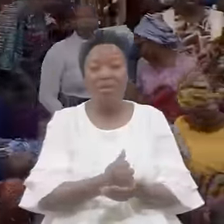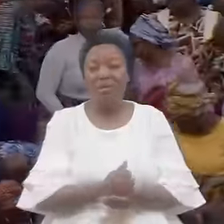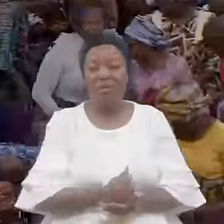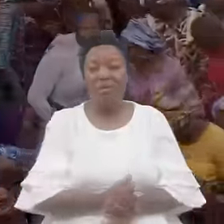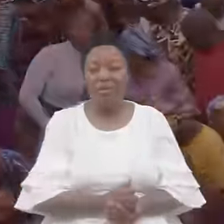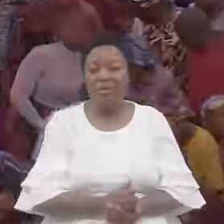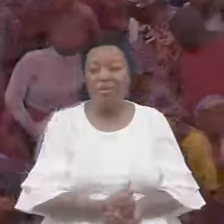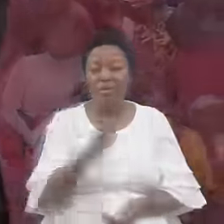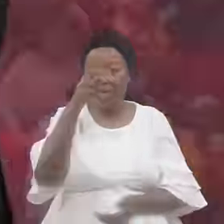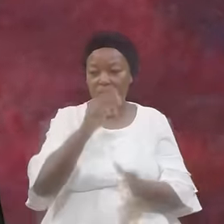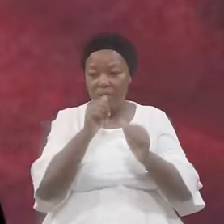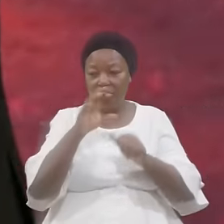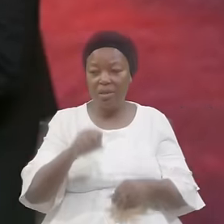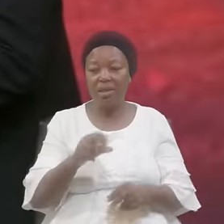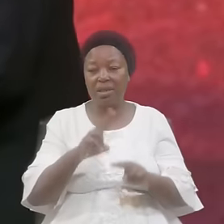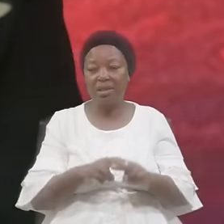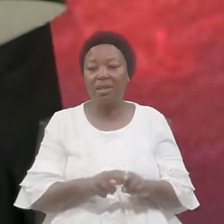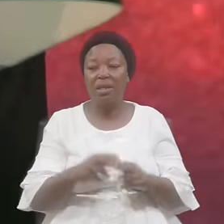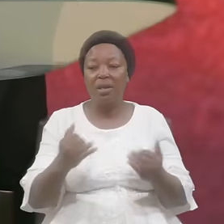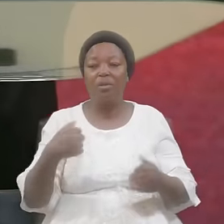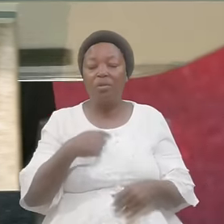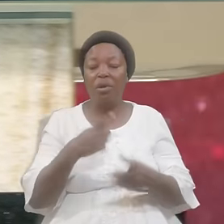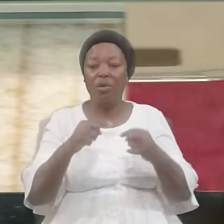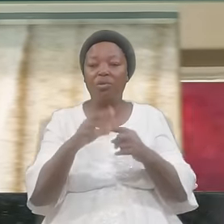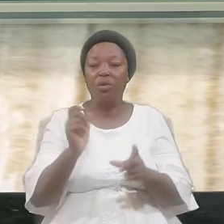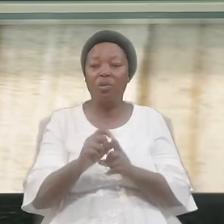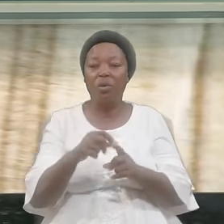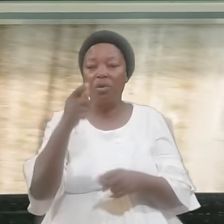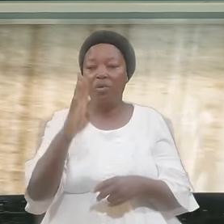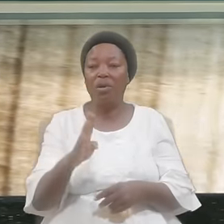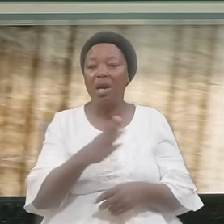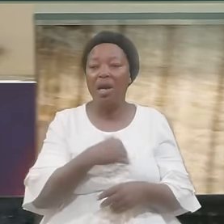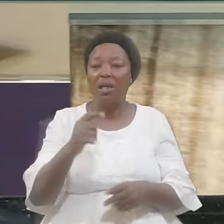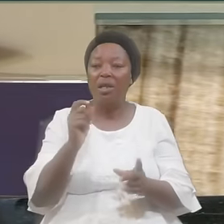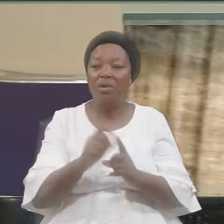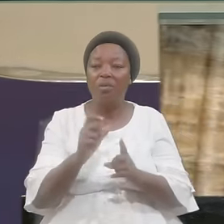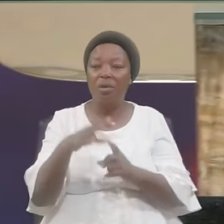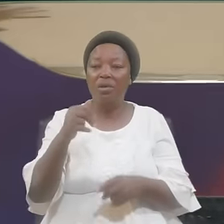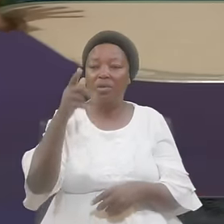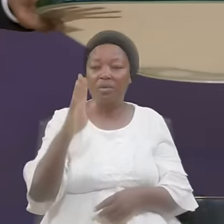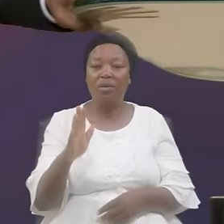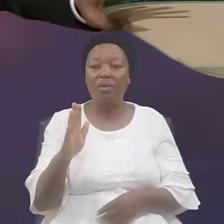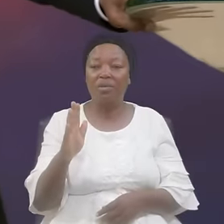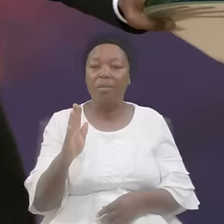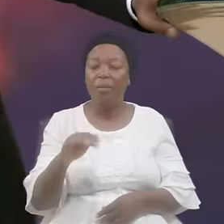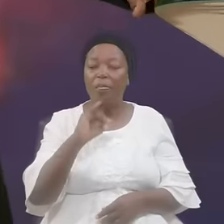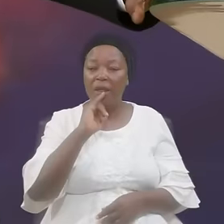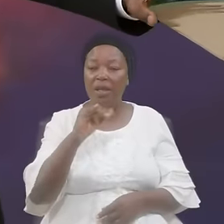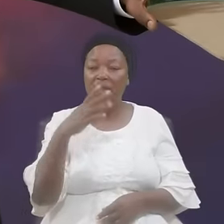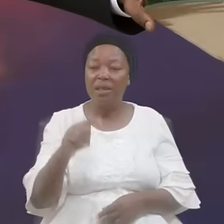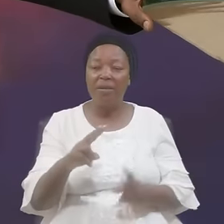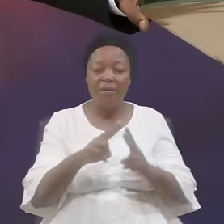God bless you You can see that We're coming to the word of God And the word of God Is the